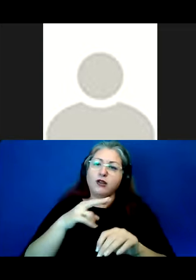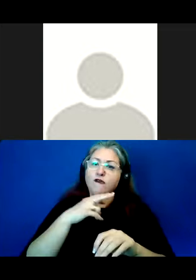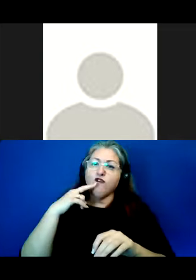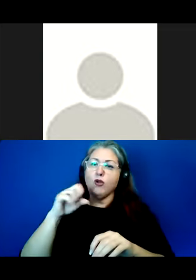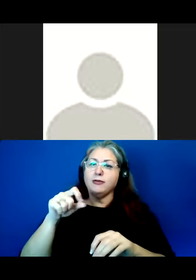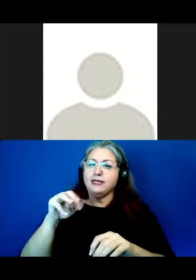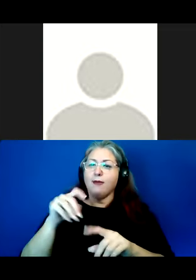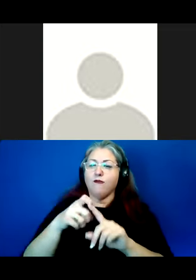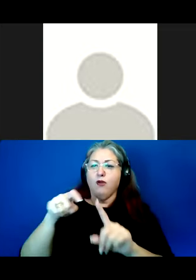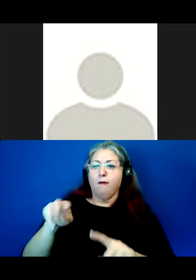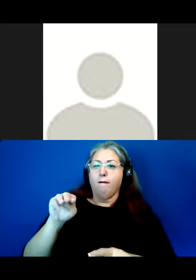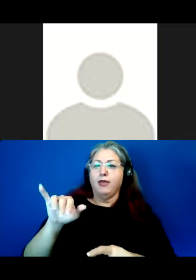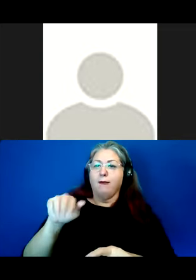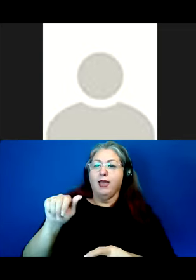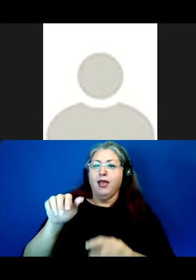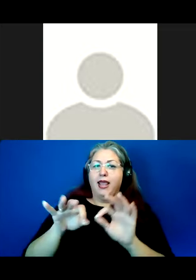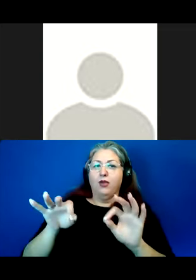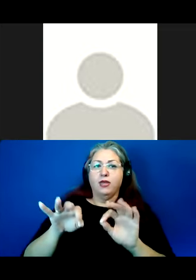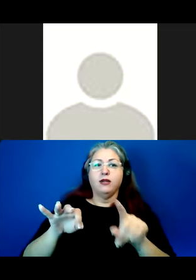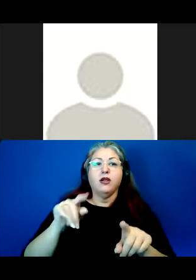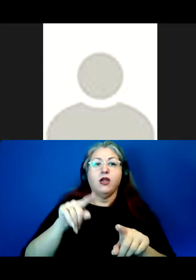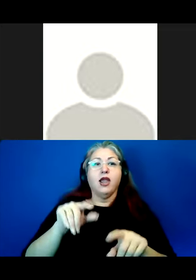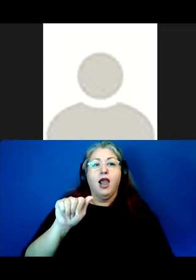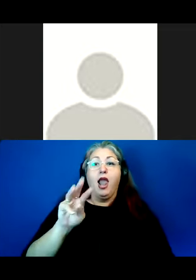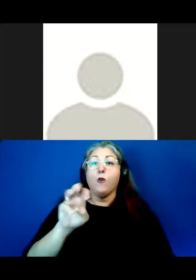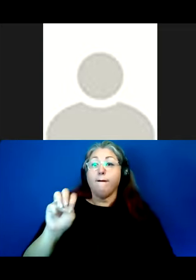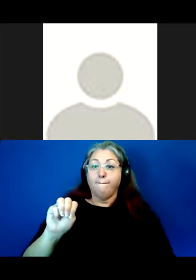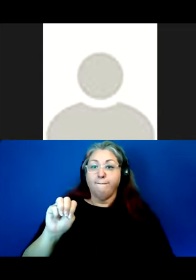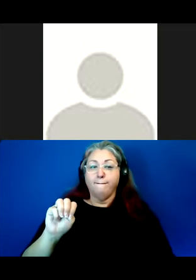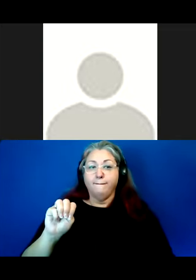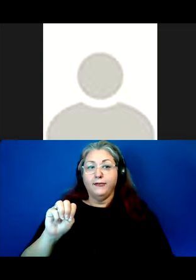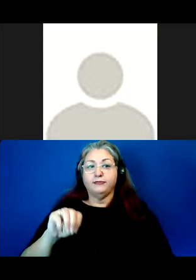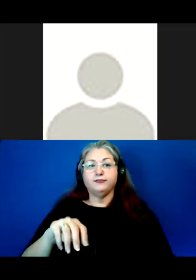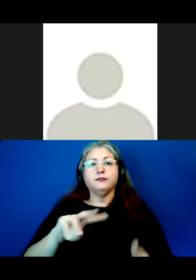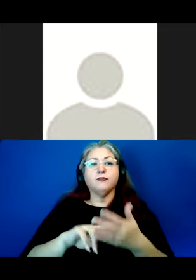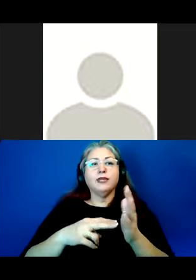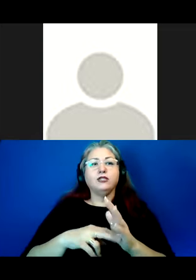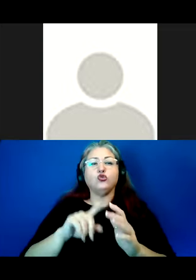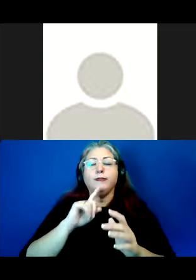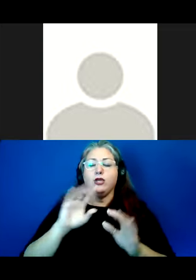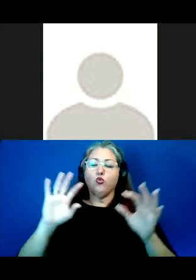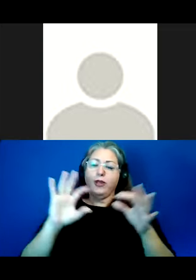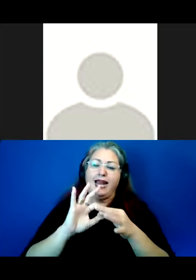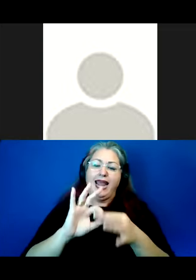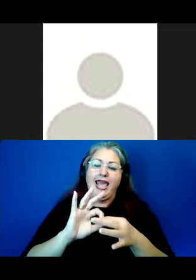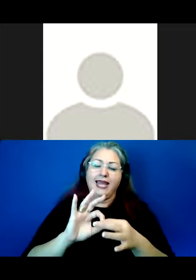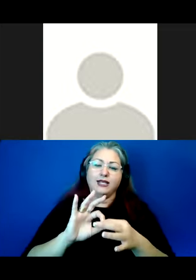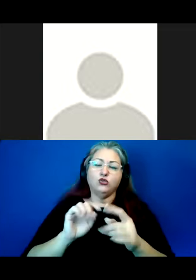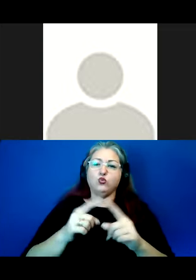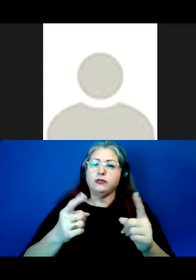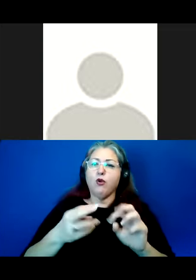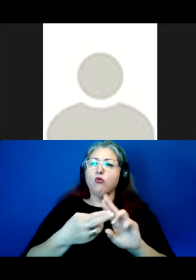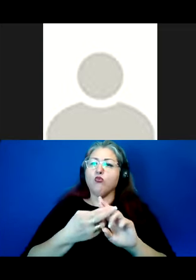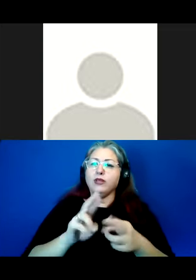miami atawenge. The verb stem in question is awen. It means to be related to somebody or allied with